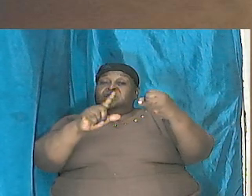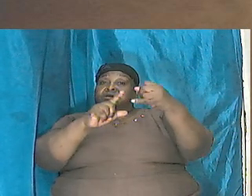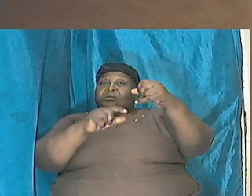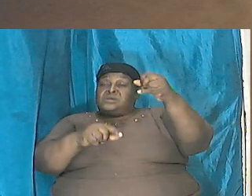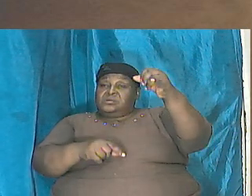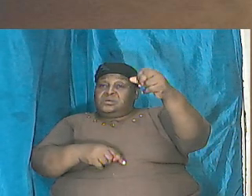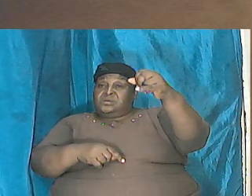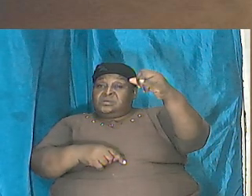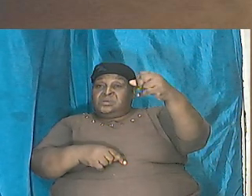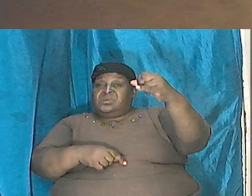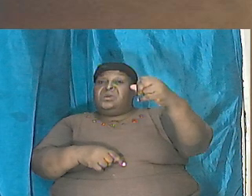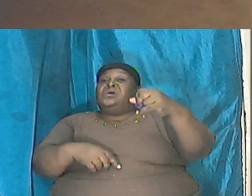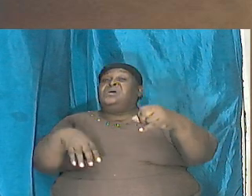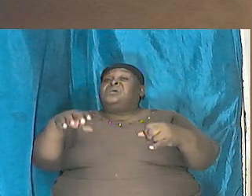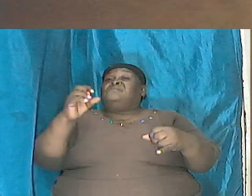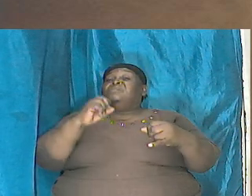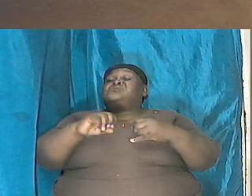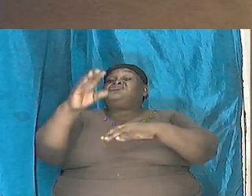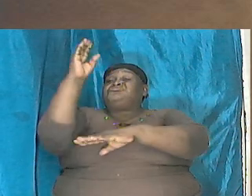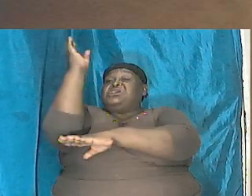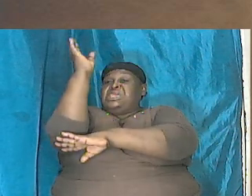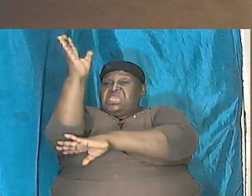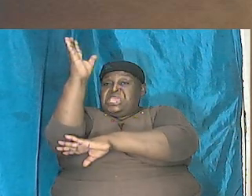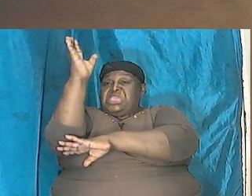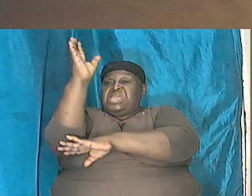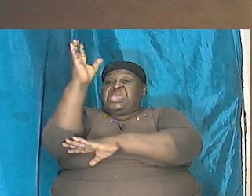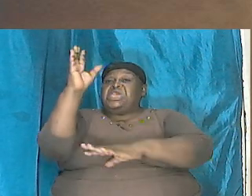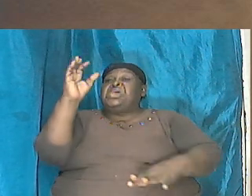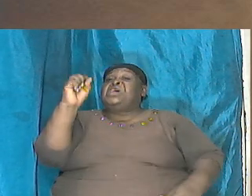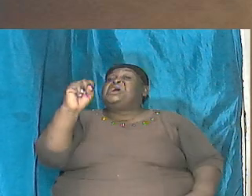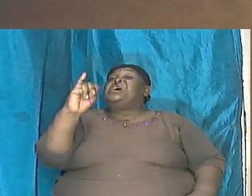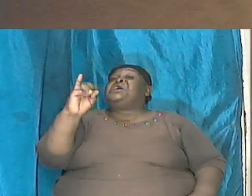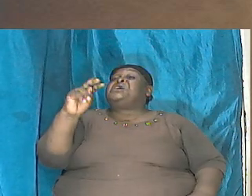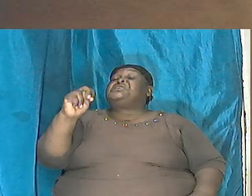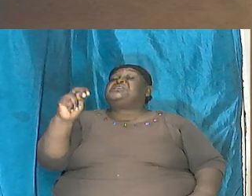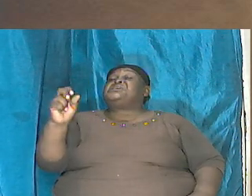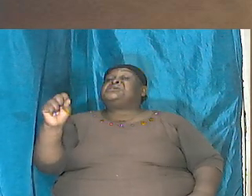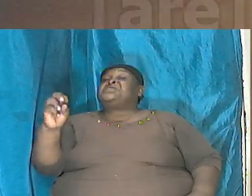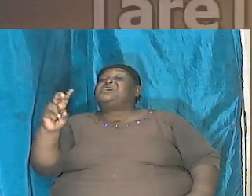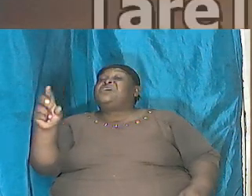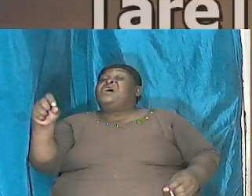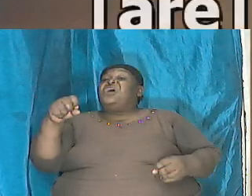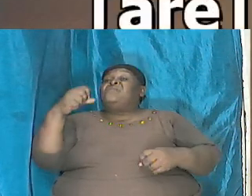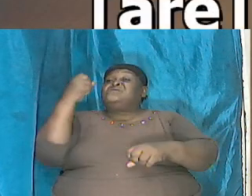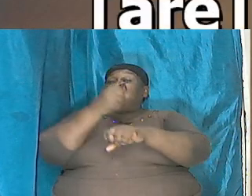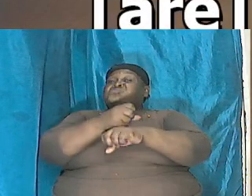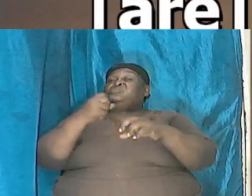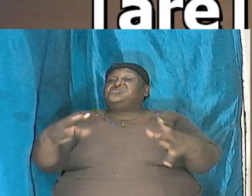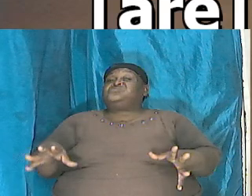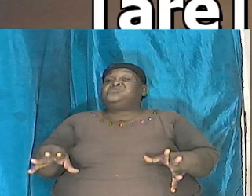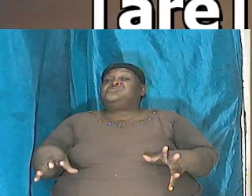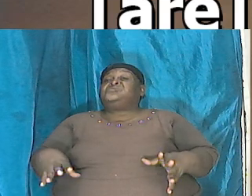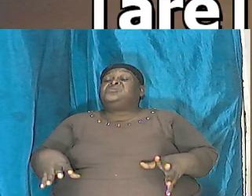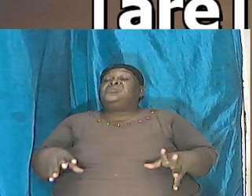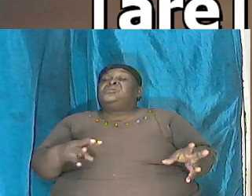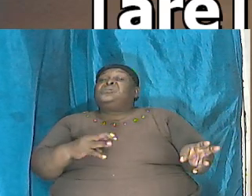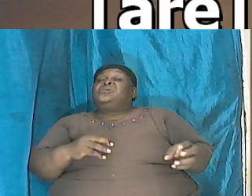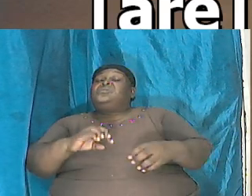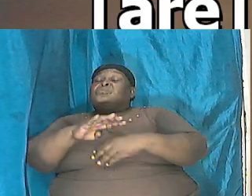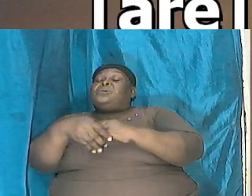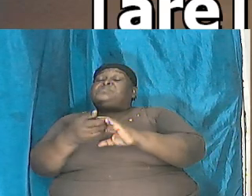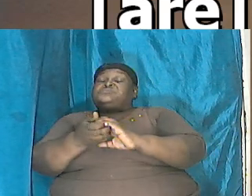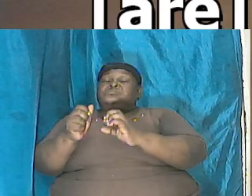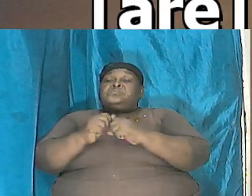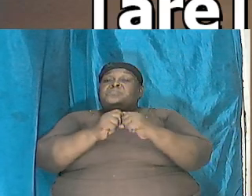sinews of his stones are wrapped together right his bones